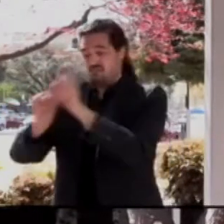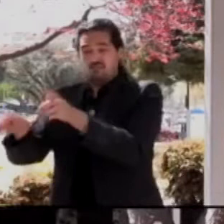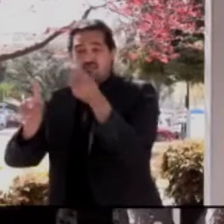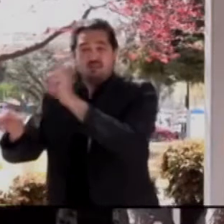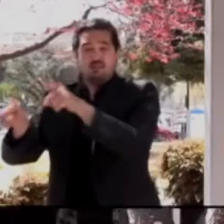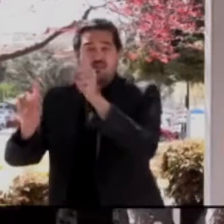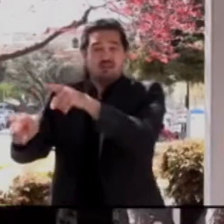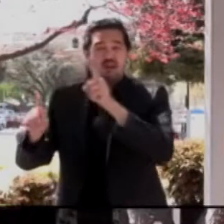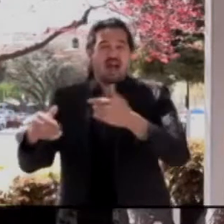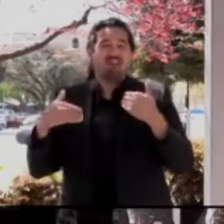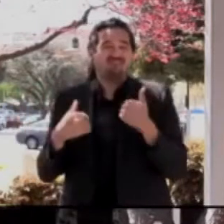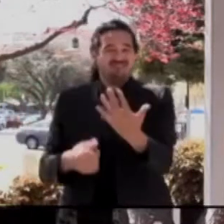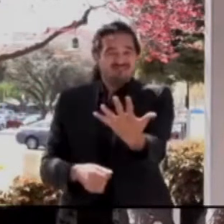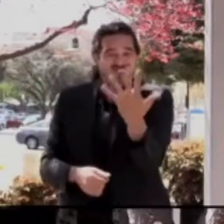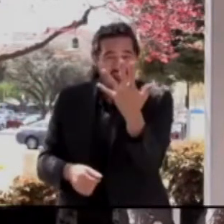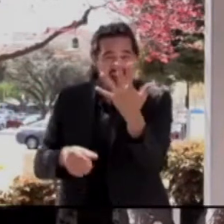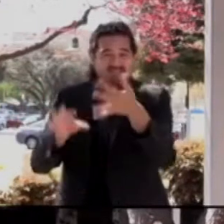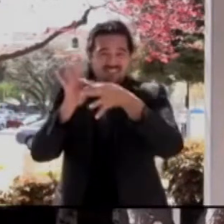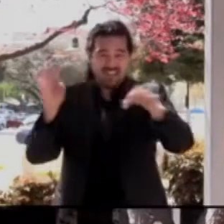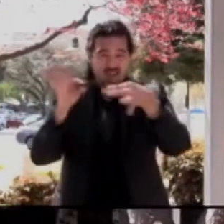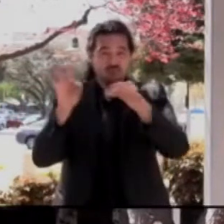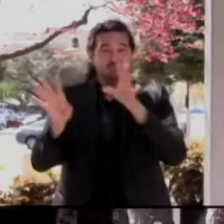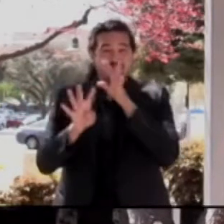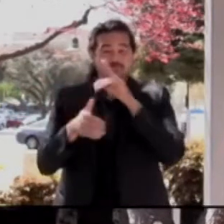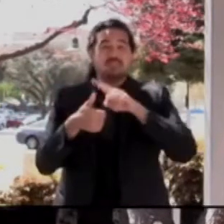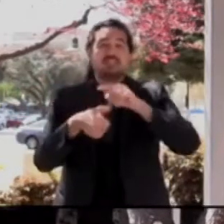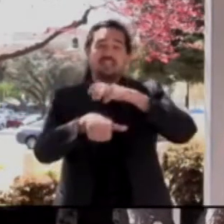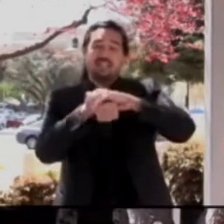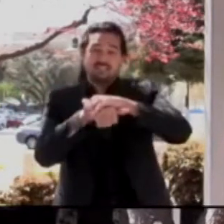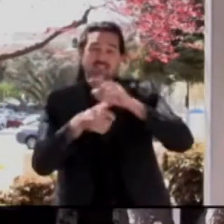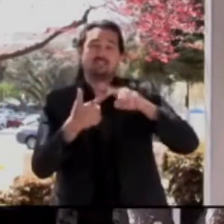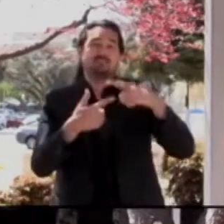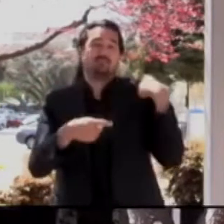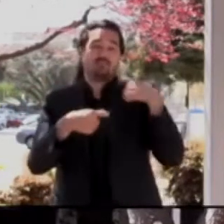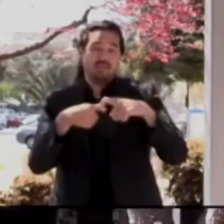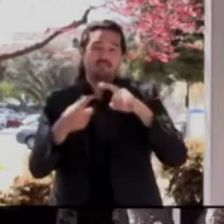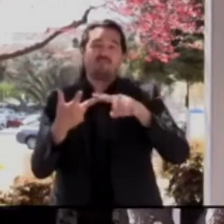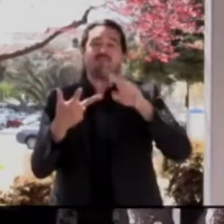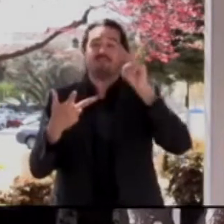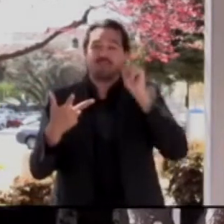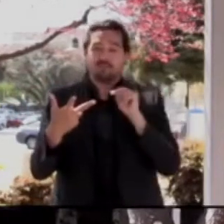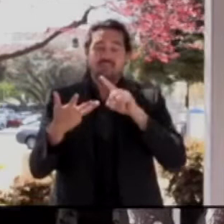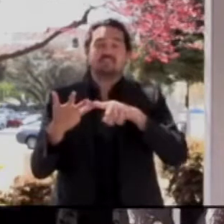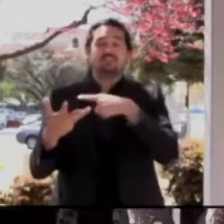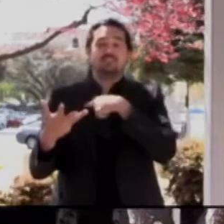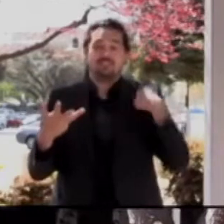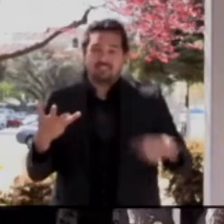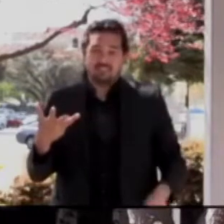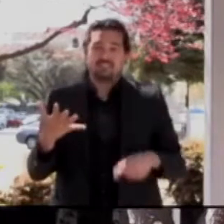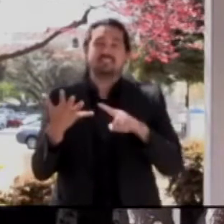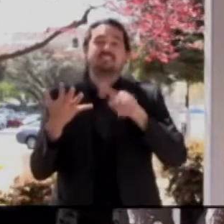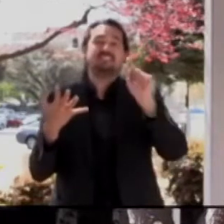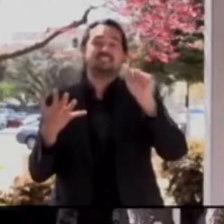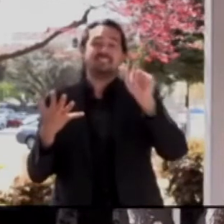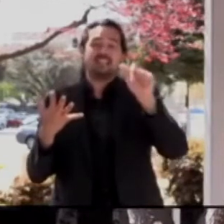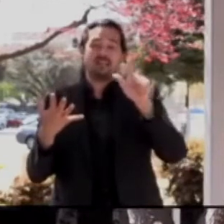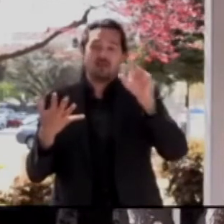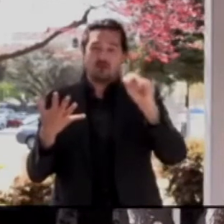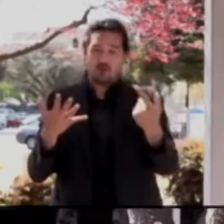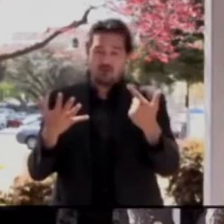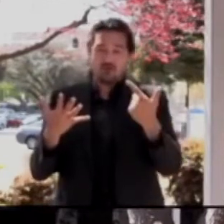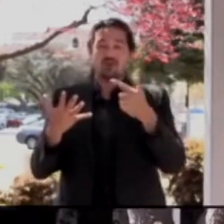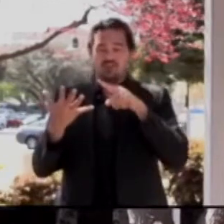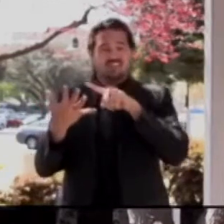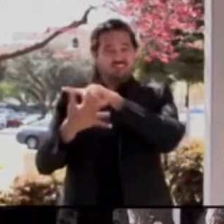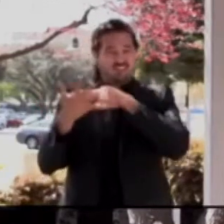Spanish, Vietnamese, Chinese, Mandarin, and Cantonese, and Tagalog. Additional language support is readily available should